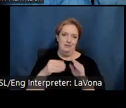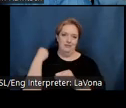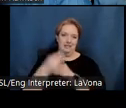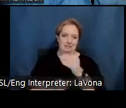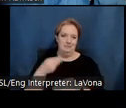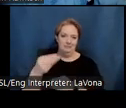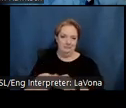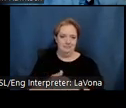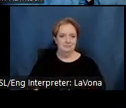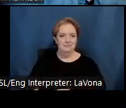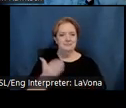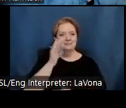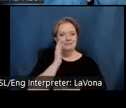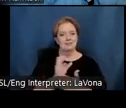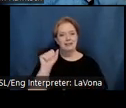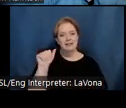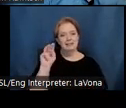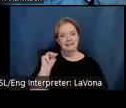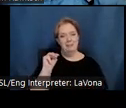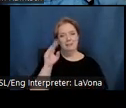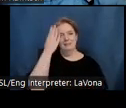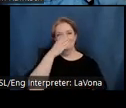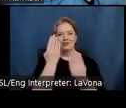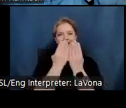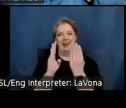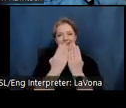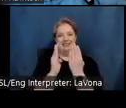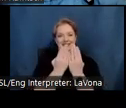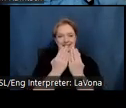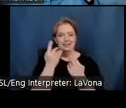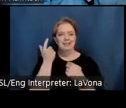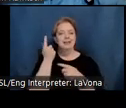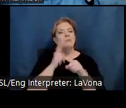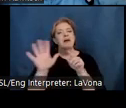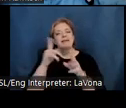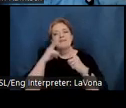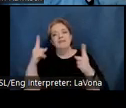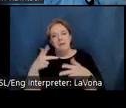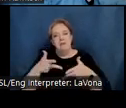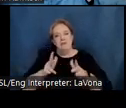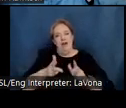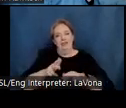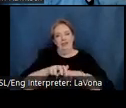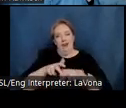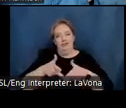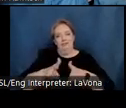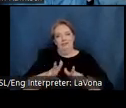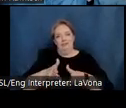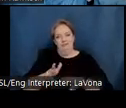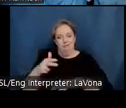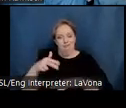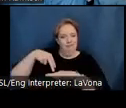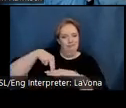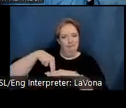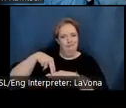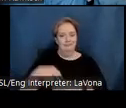Here's Sam at the front gate of the Malouf house with one of his famous rocking chairs. But the furniture that Sam